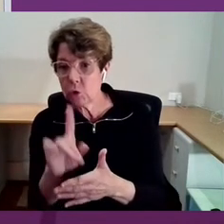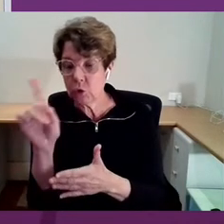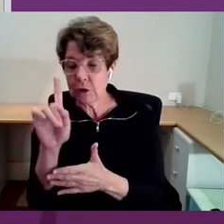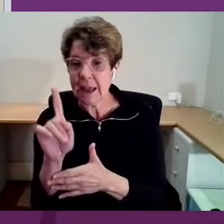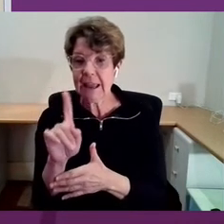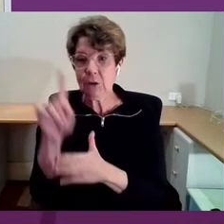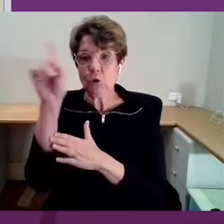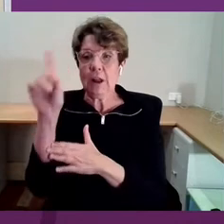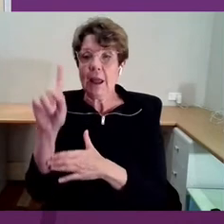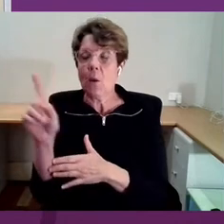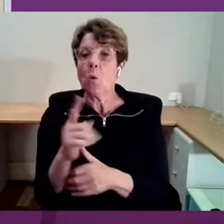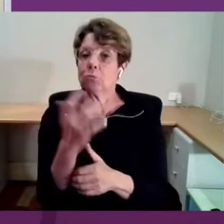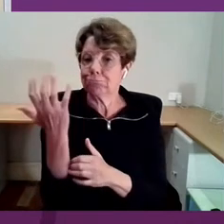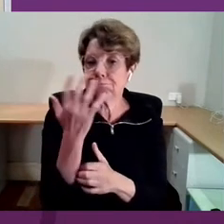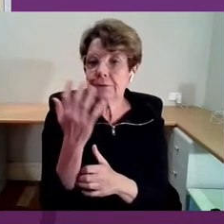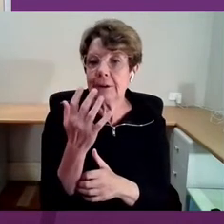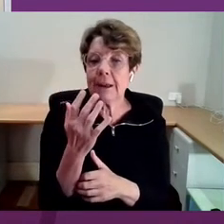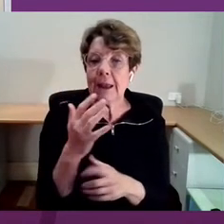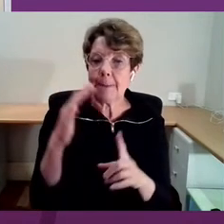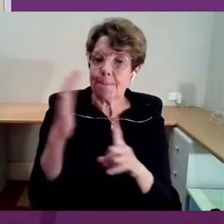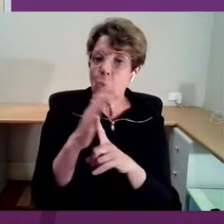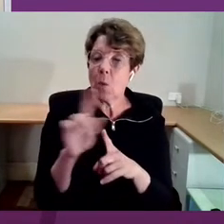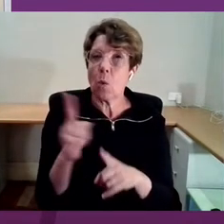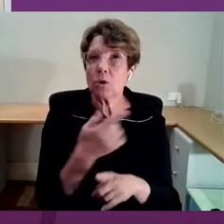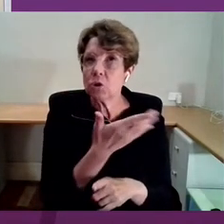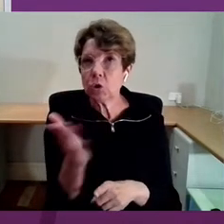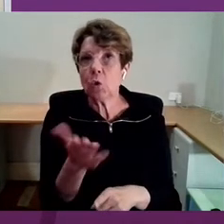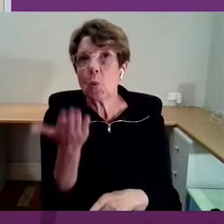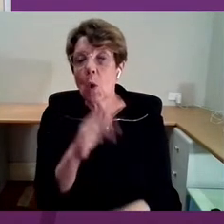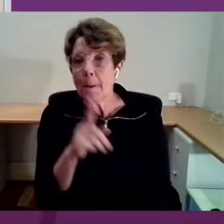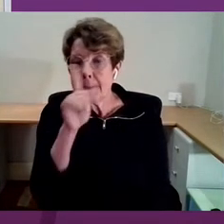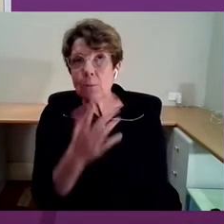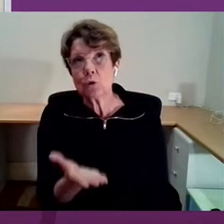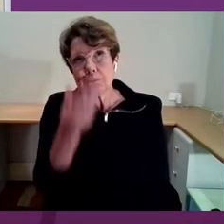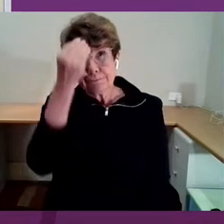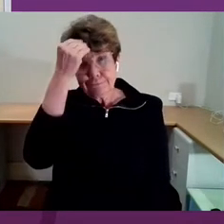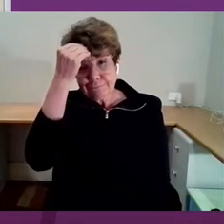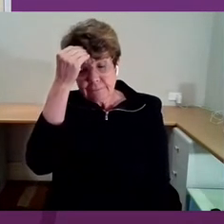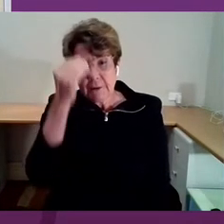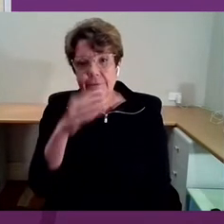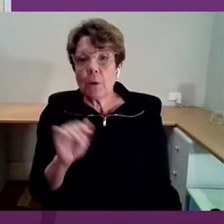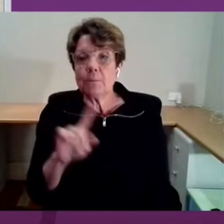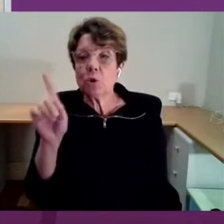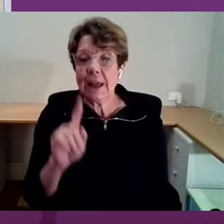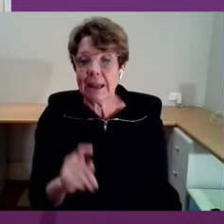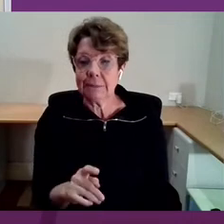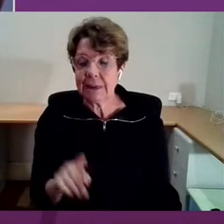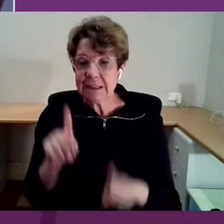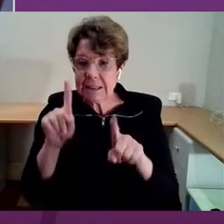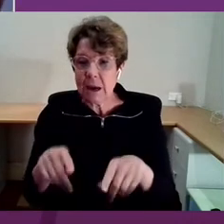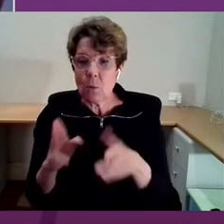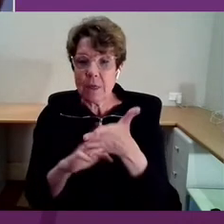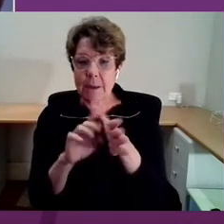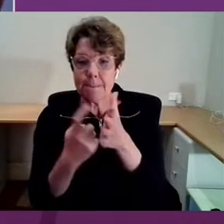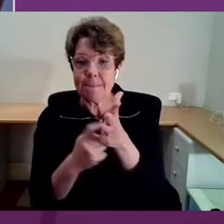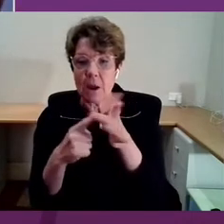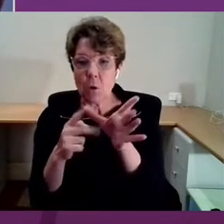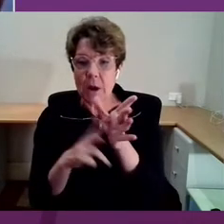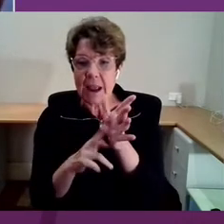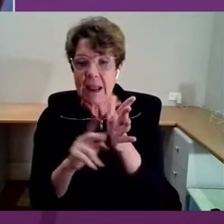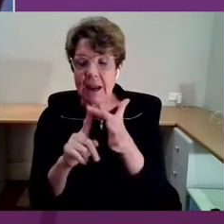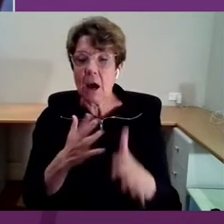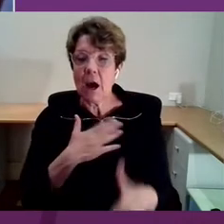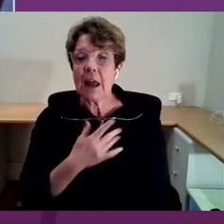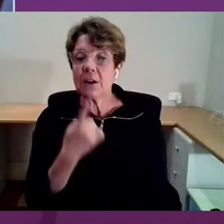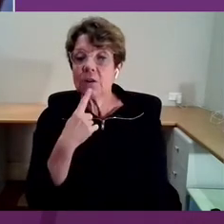thing, the one takeaway that you'd like people to have from this conversation. Can I kick off with you, Marianne? I'd like to say for anybody